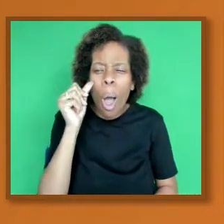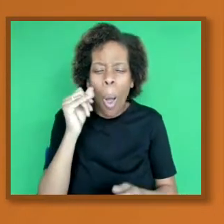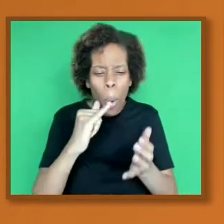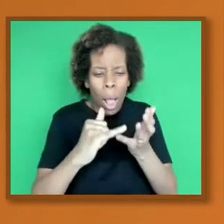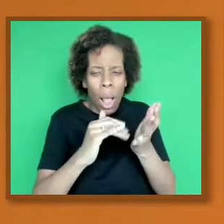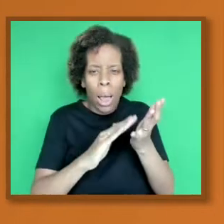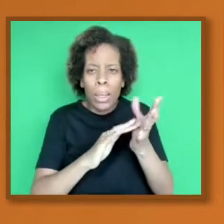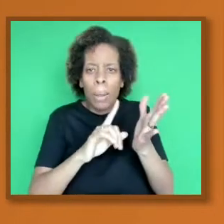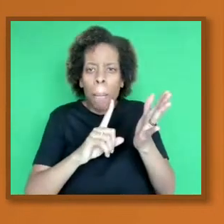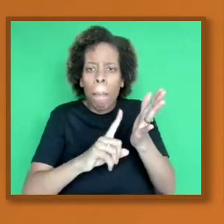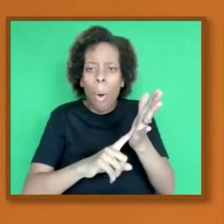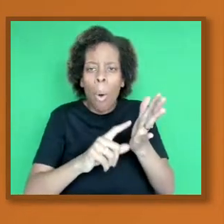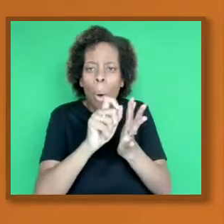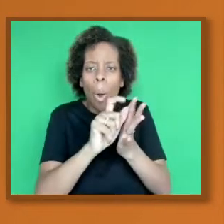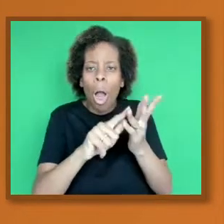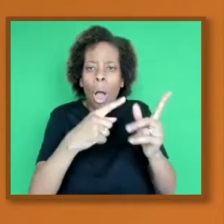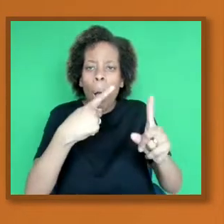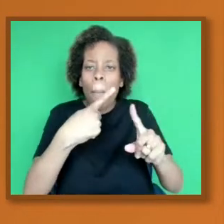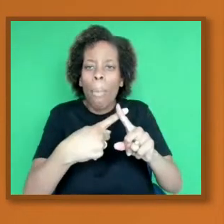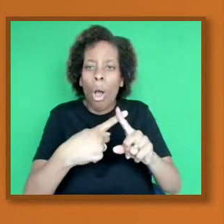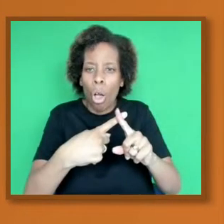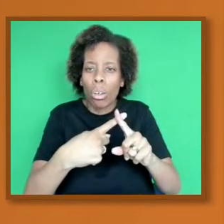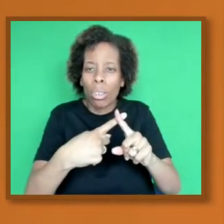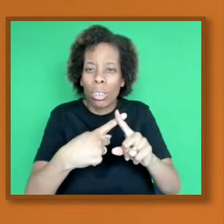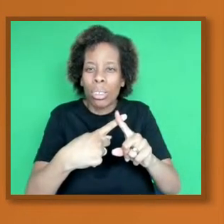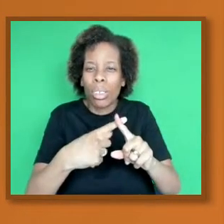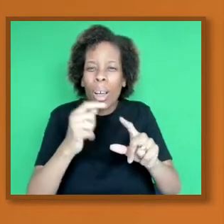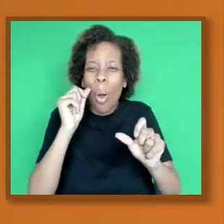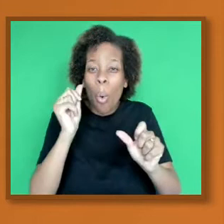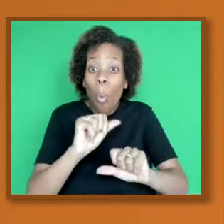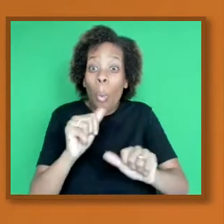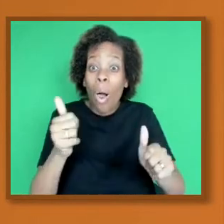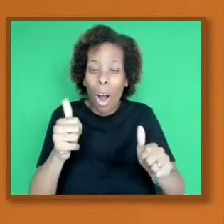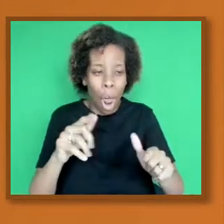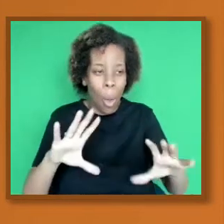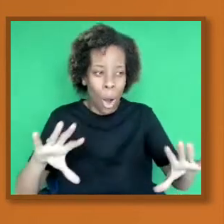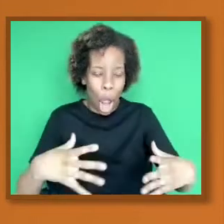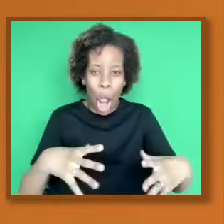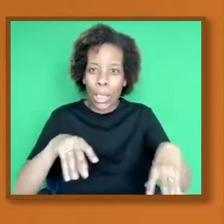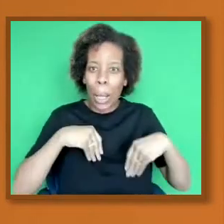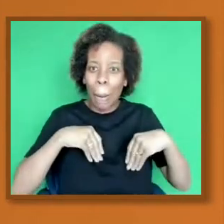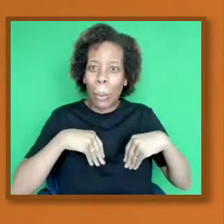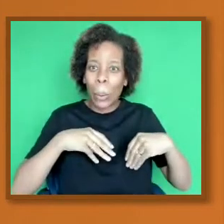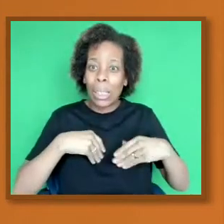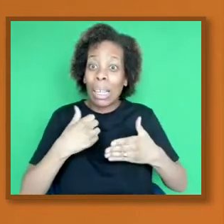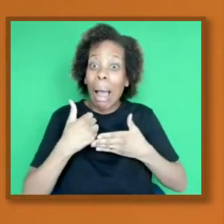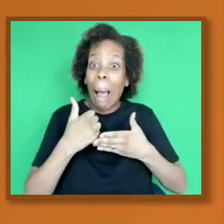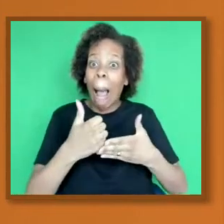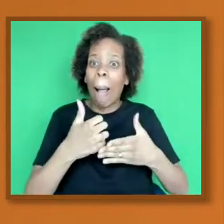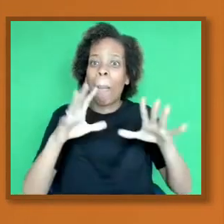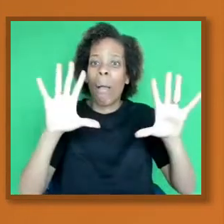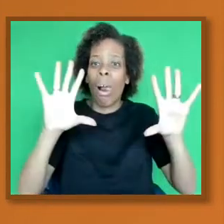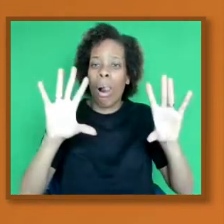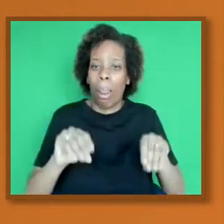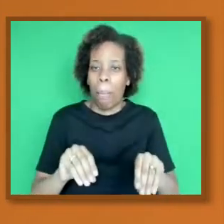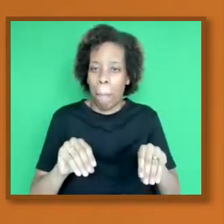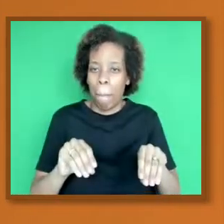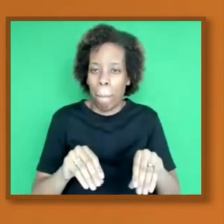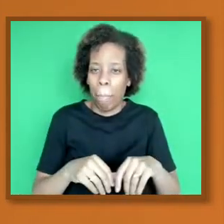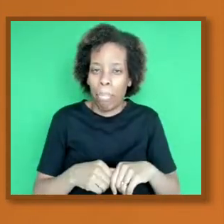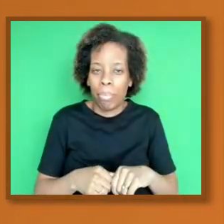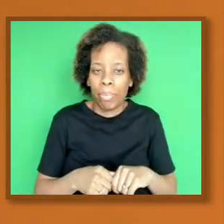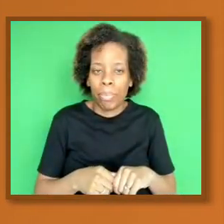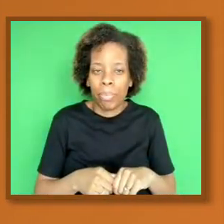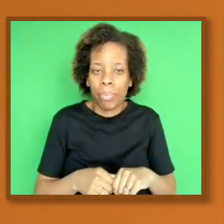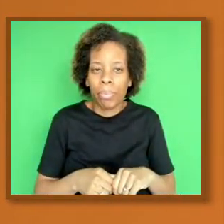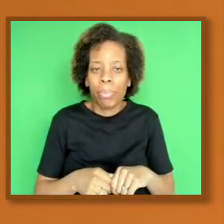my last slide is a summary slide that sort of highlights the various points, which is around the importance of the immune system, which is